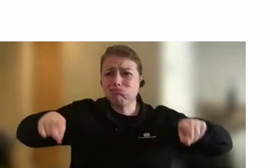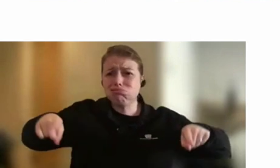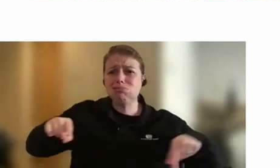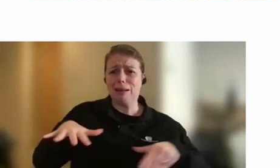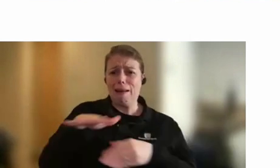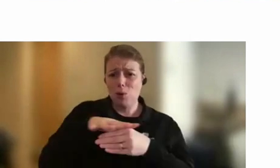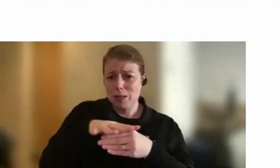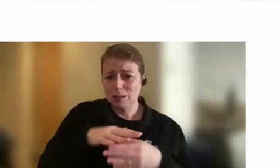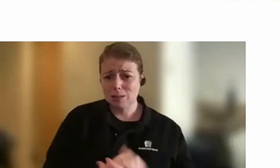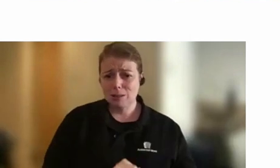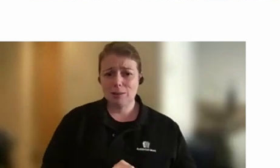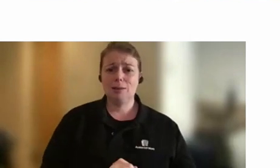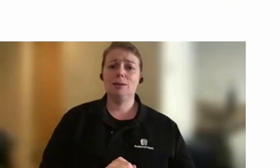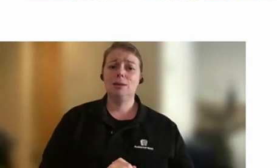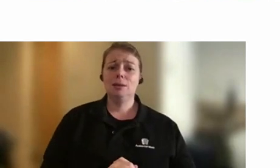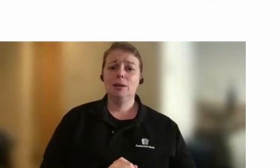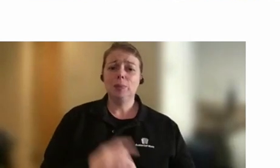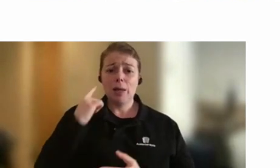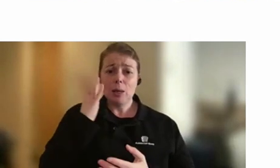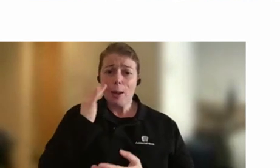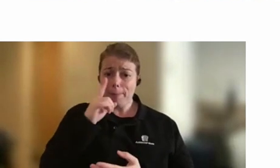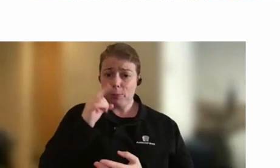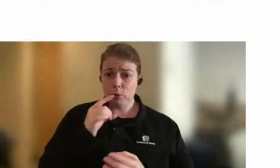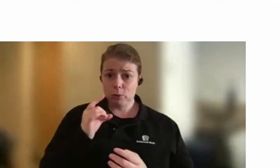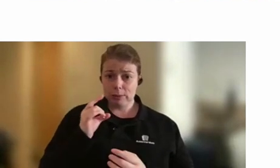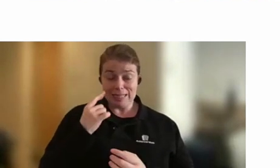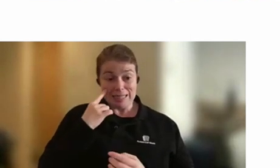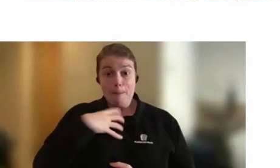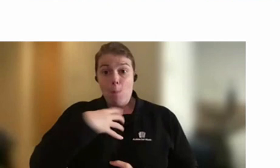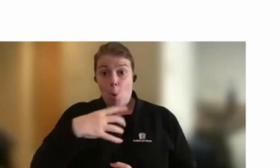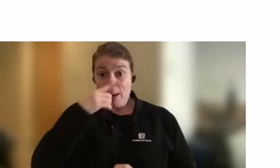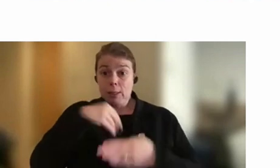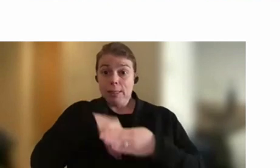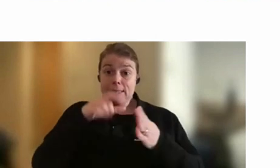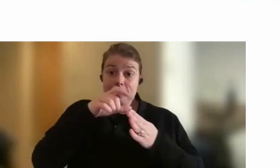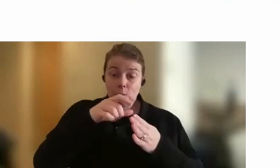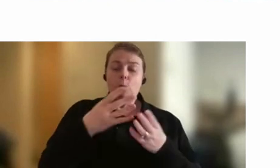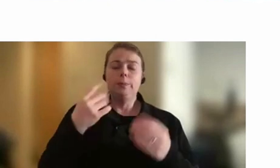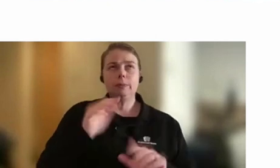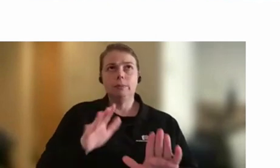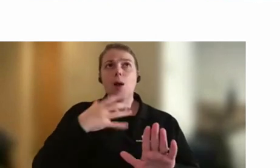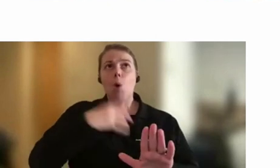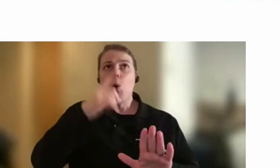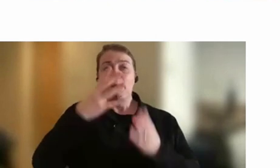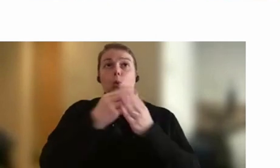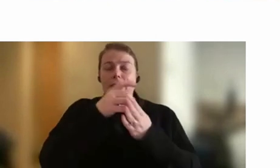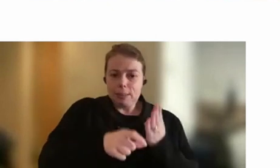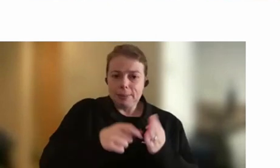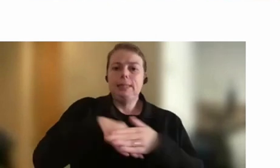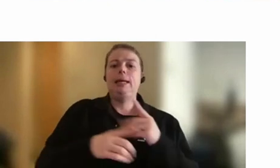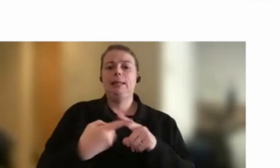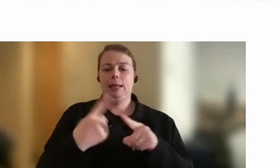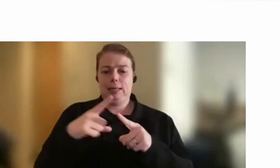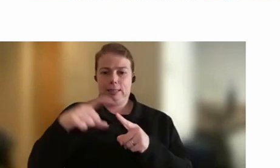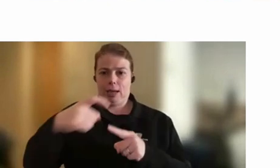I think that when people start to see more people with disability in executive roles, they'll see what the opportunities are that are right across the APS.